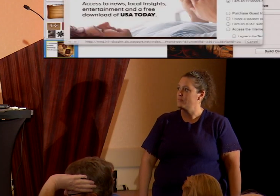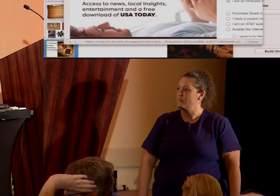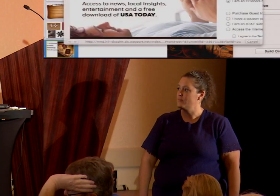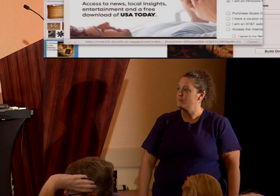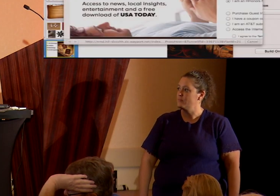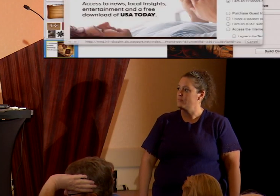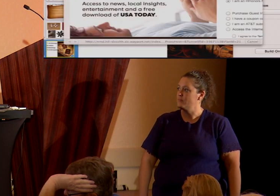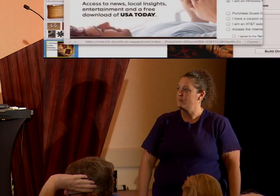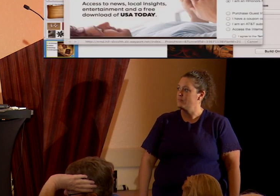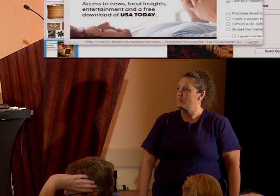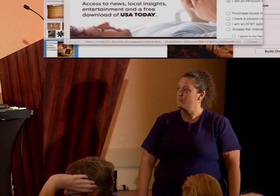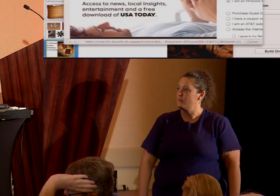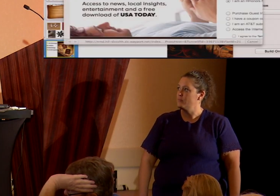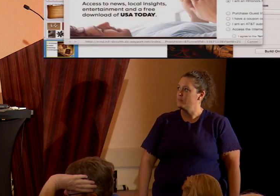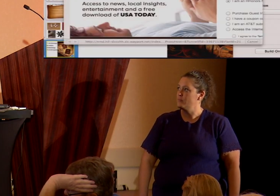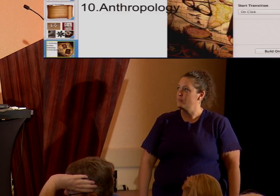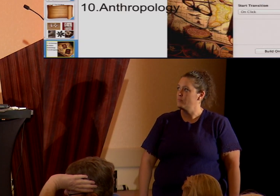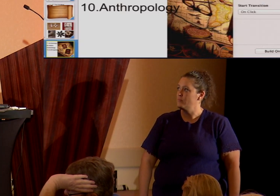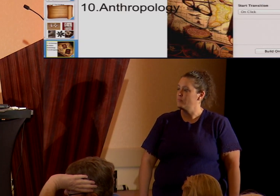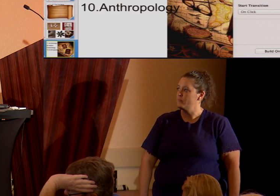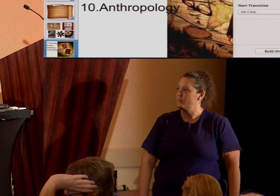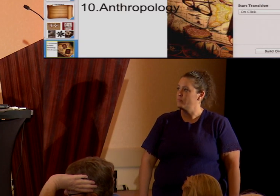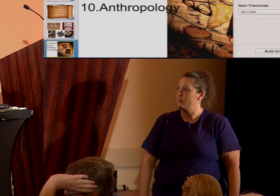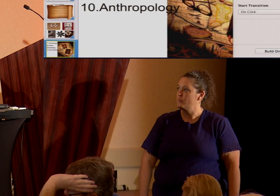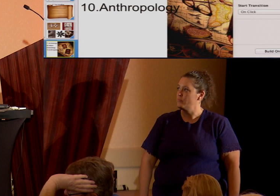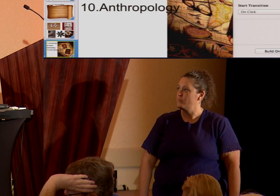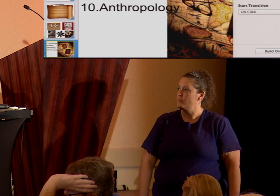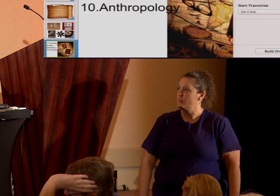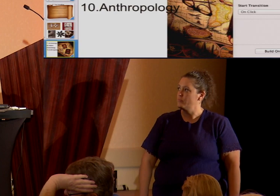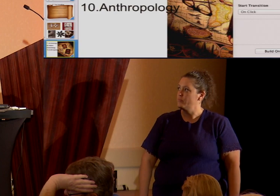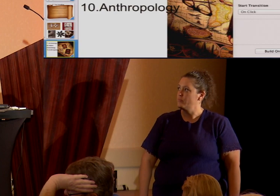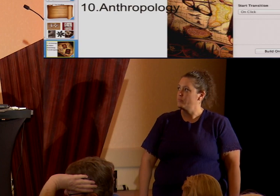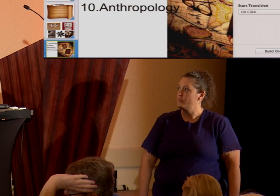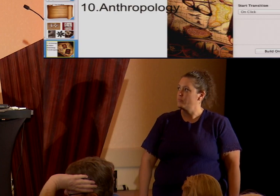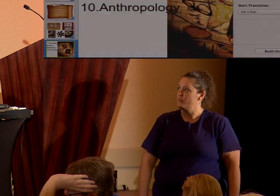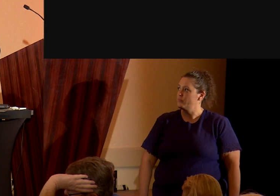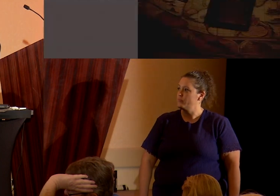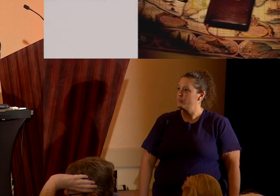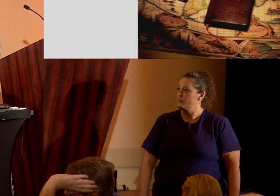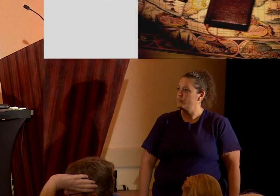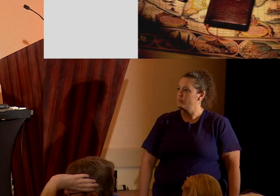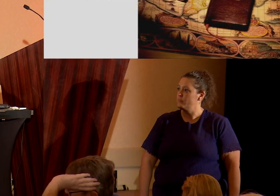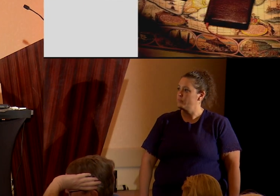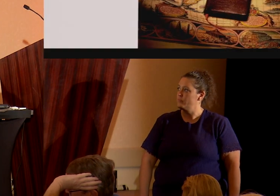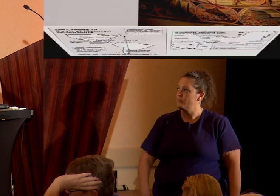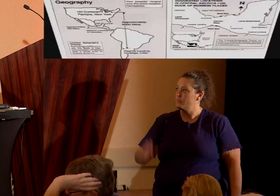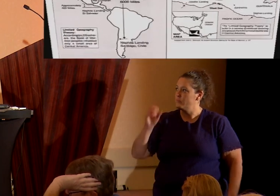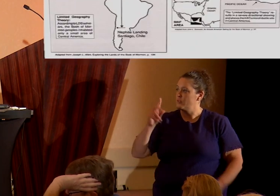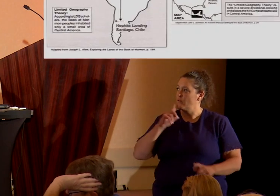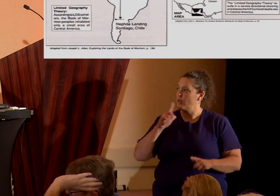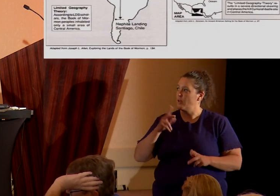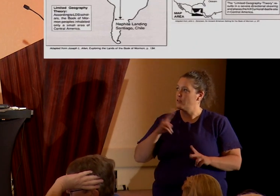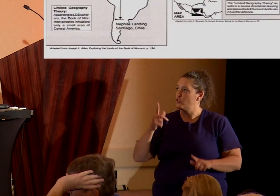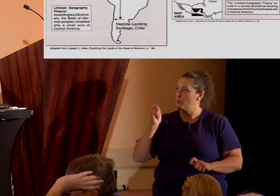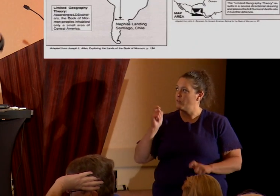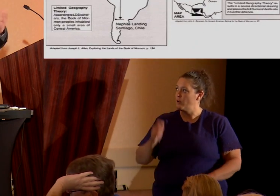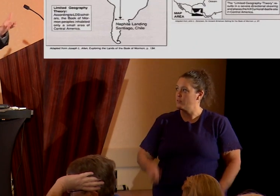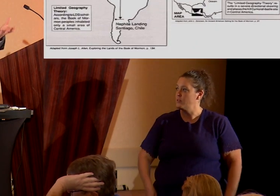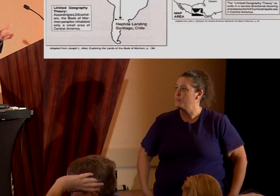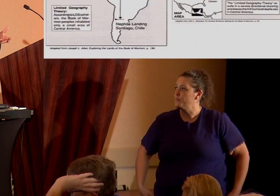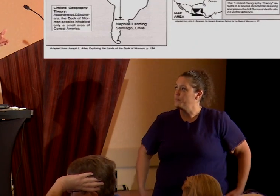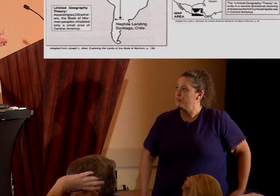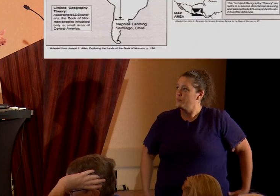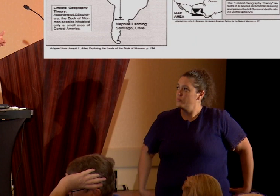super fast before it comes and gets us.